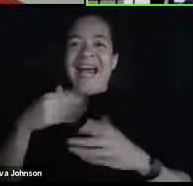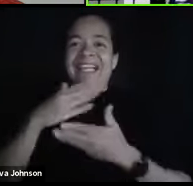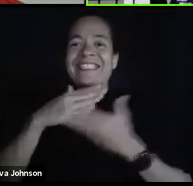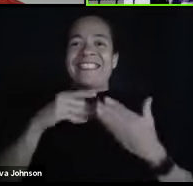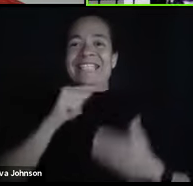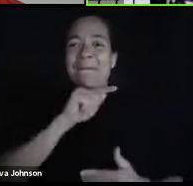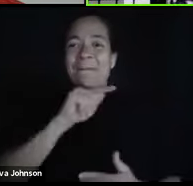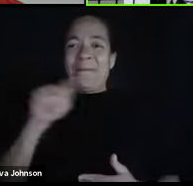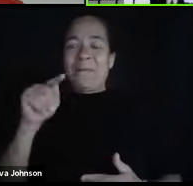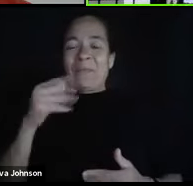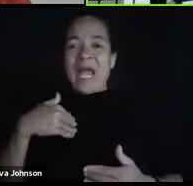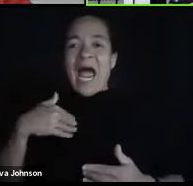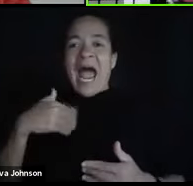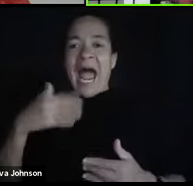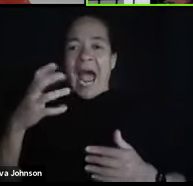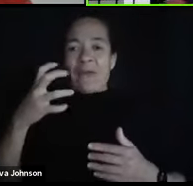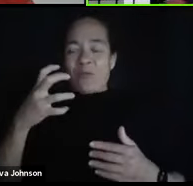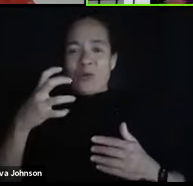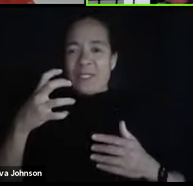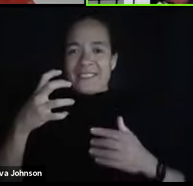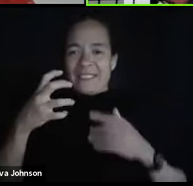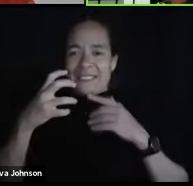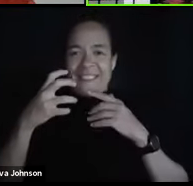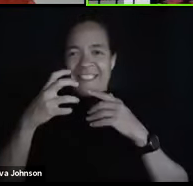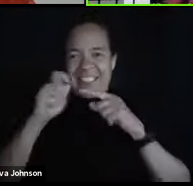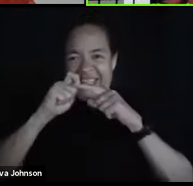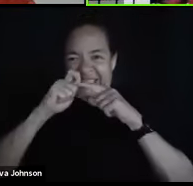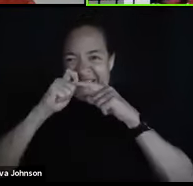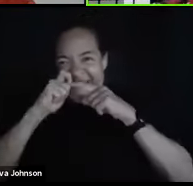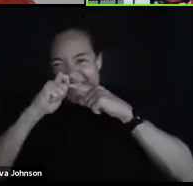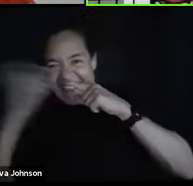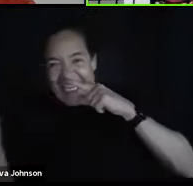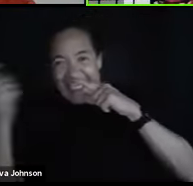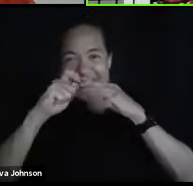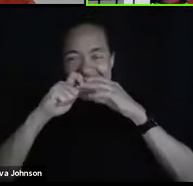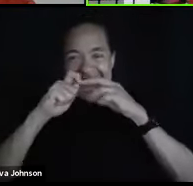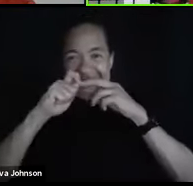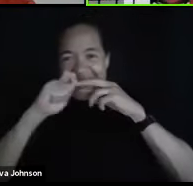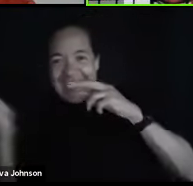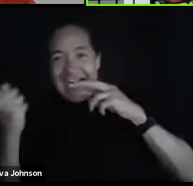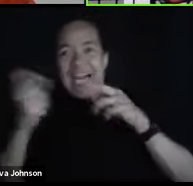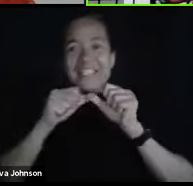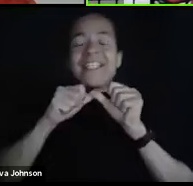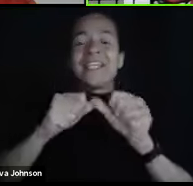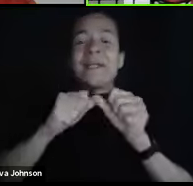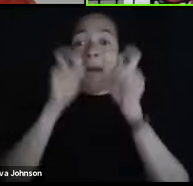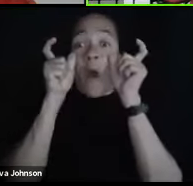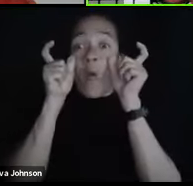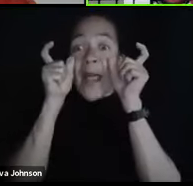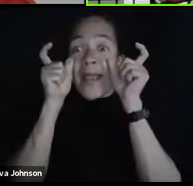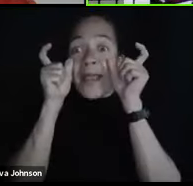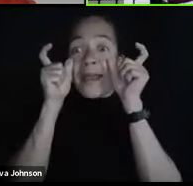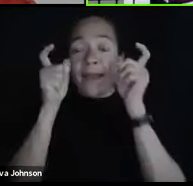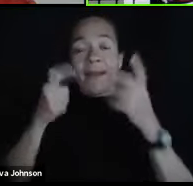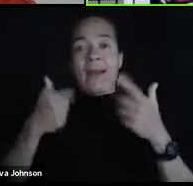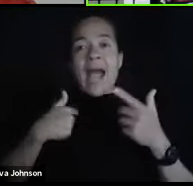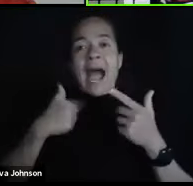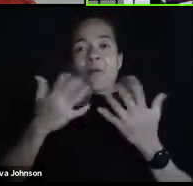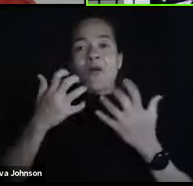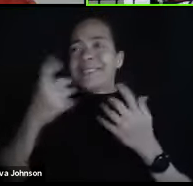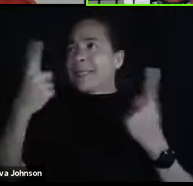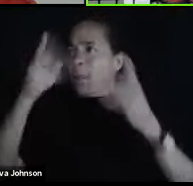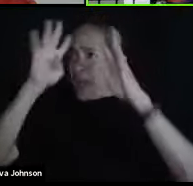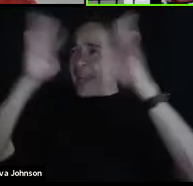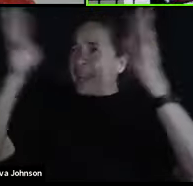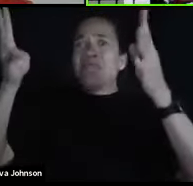bamboo shoots in my fingernails to be able to stay awake. And I was thinking, why couldn't someone invent some glasses that would look